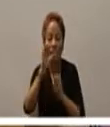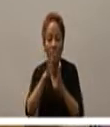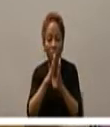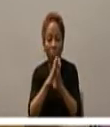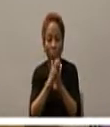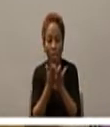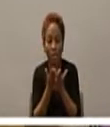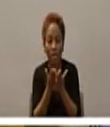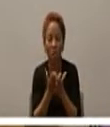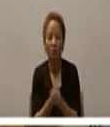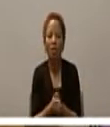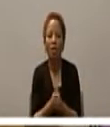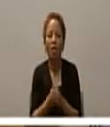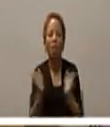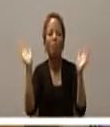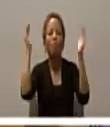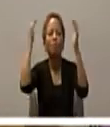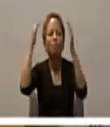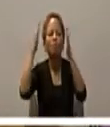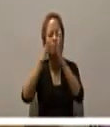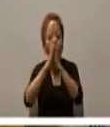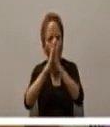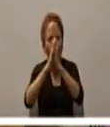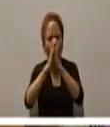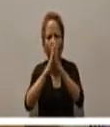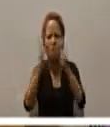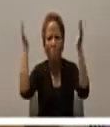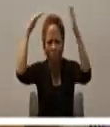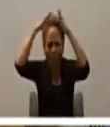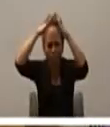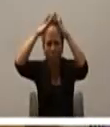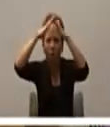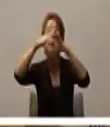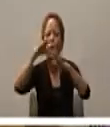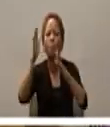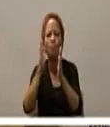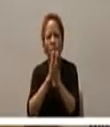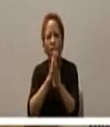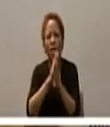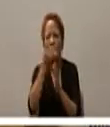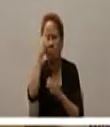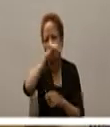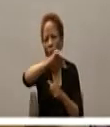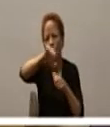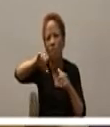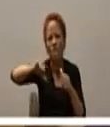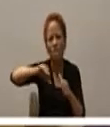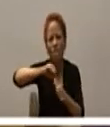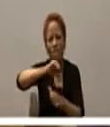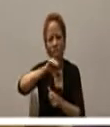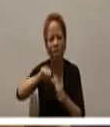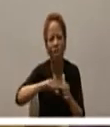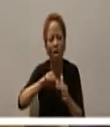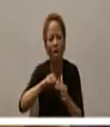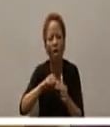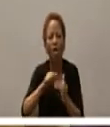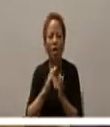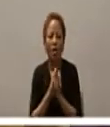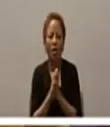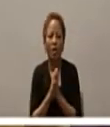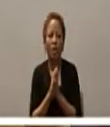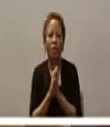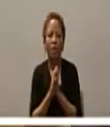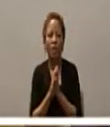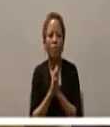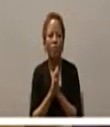Pope we pray for the bishop we pray for each other you know and and then we pray for our departed